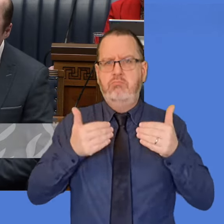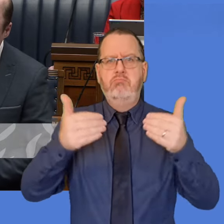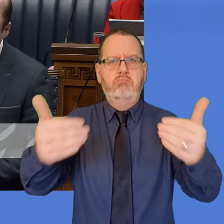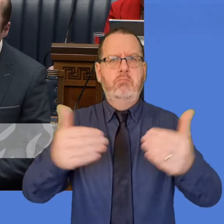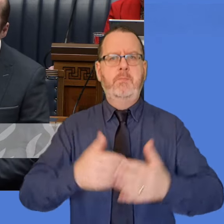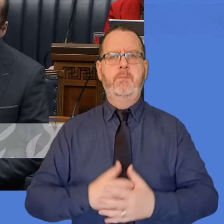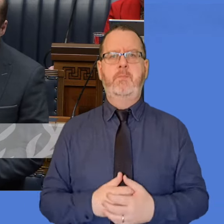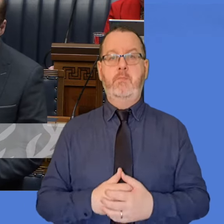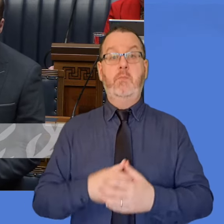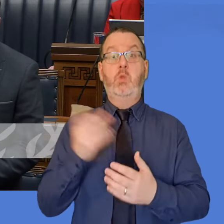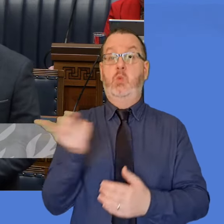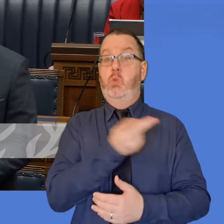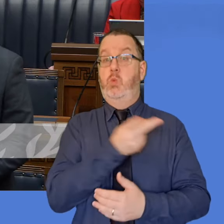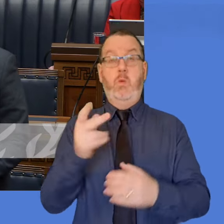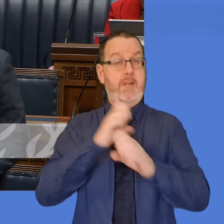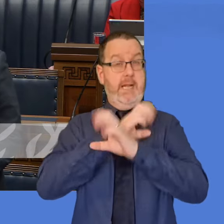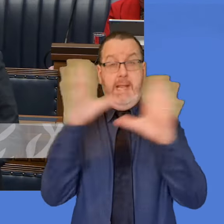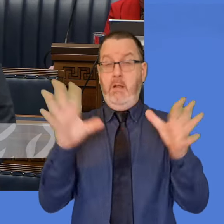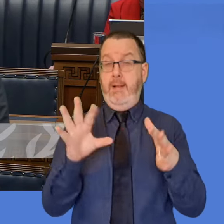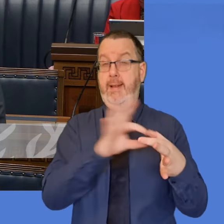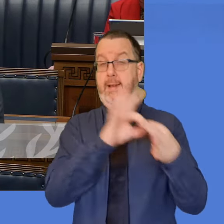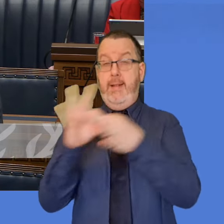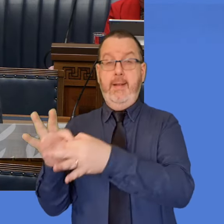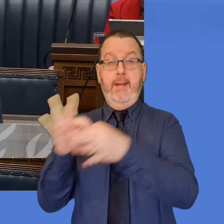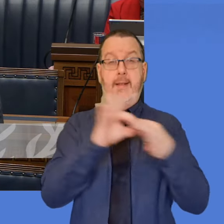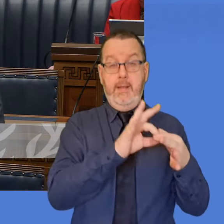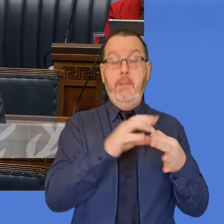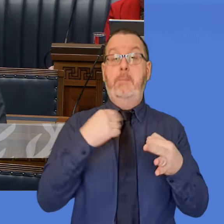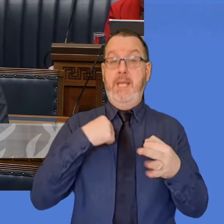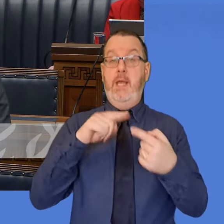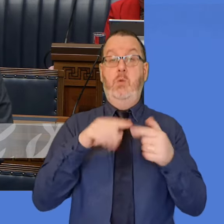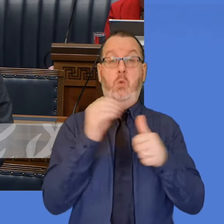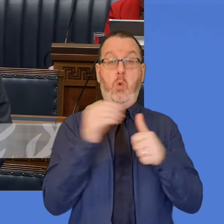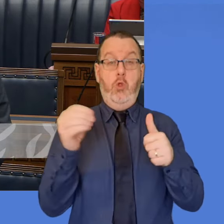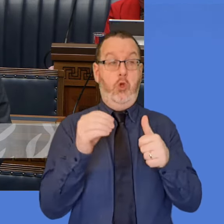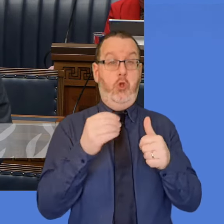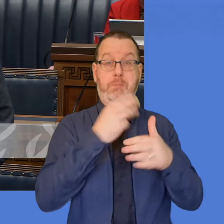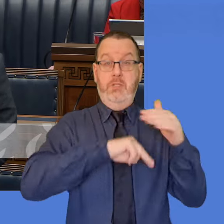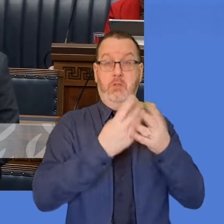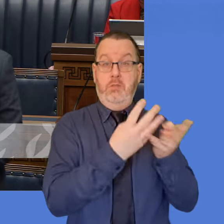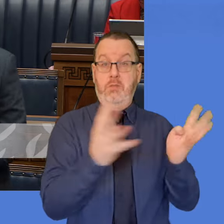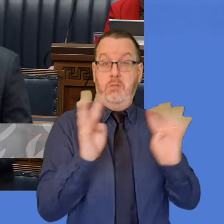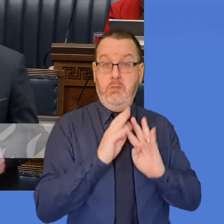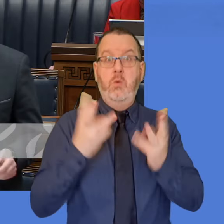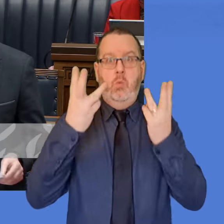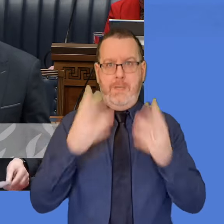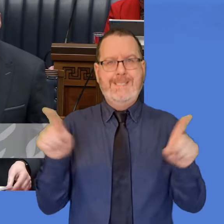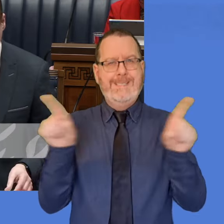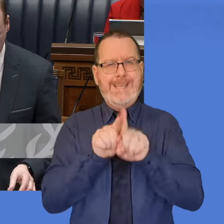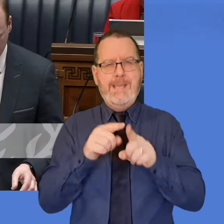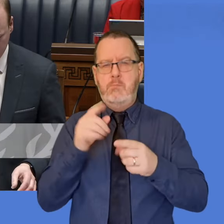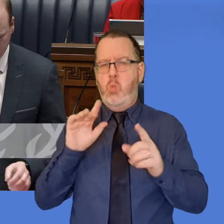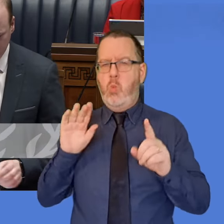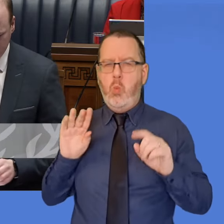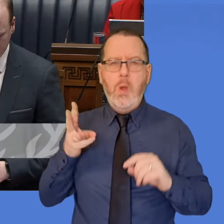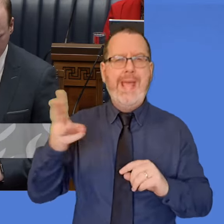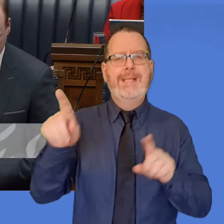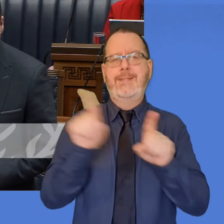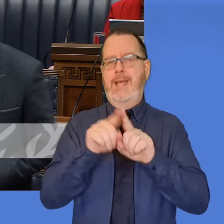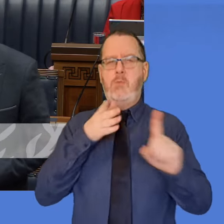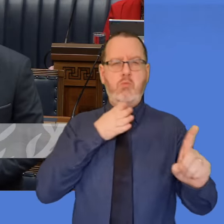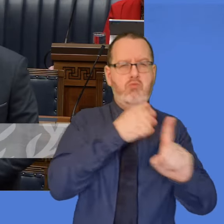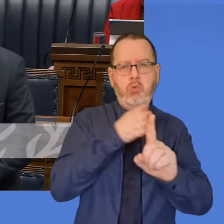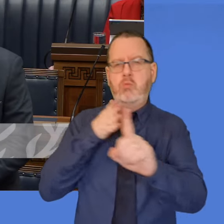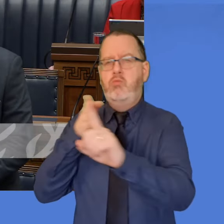clear links between the two strategies. I and my executive colleagues will seek to ensure alignment of approach between the strategies and